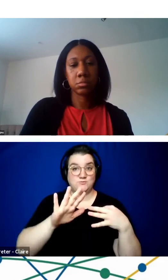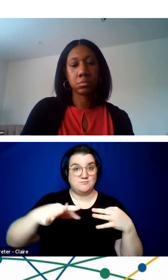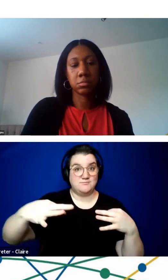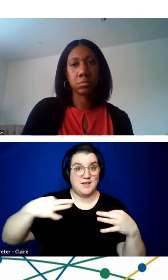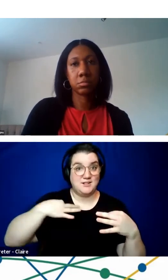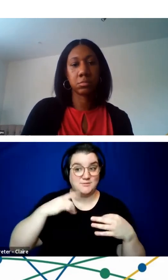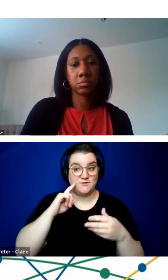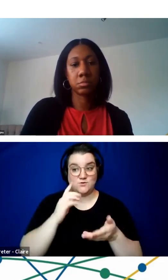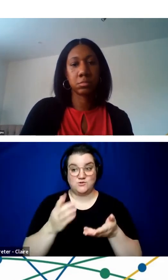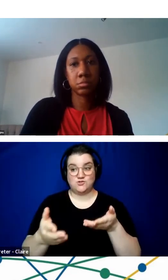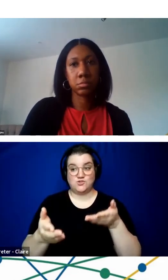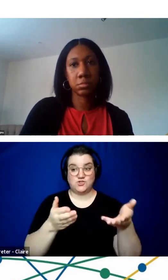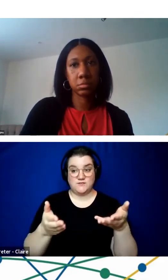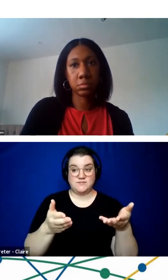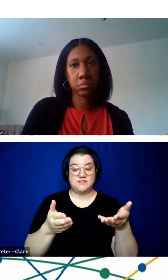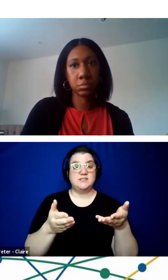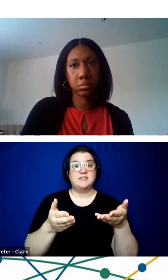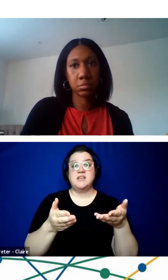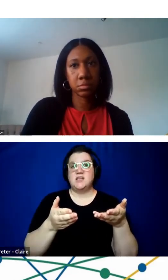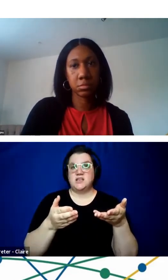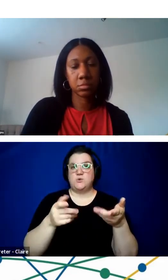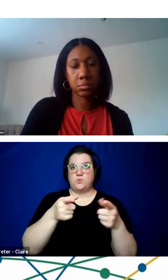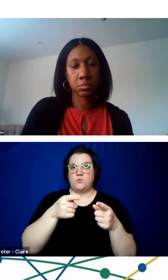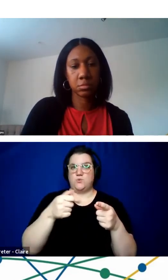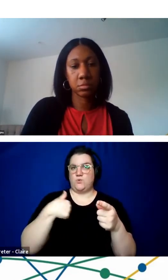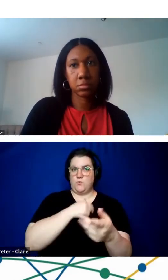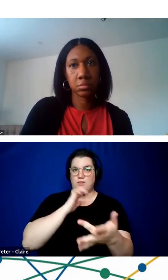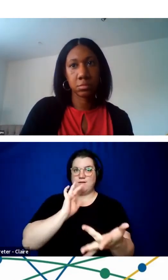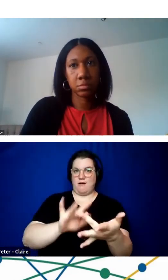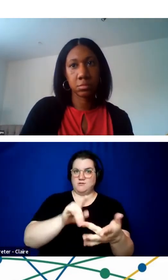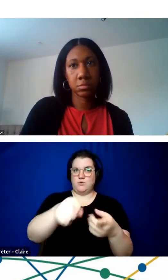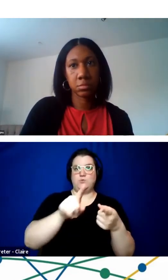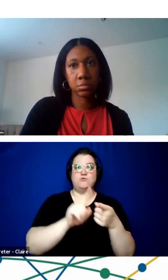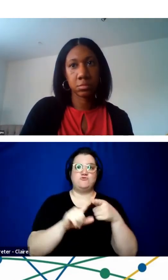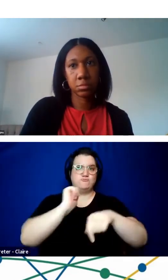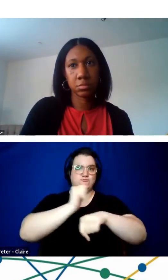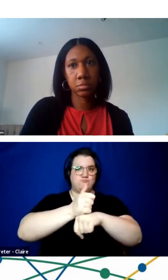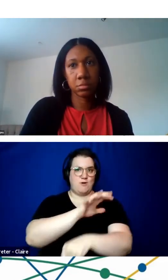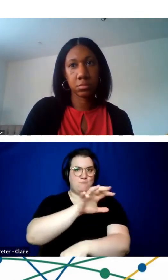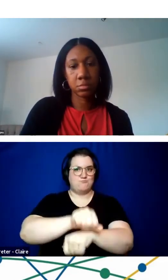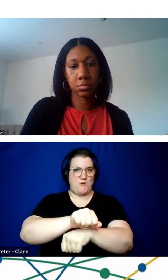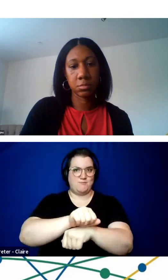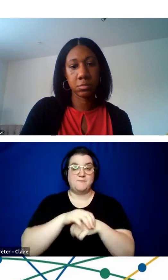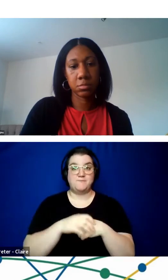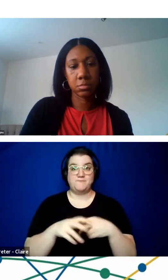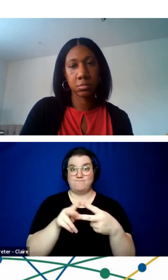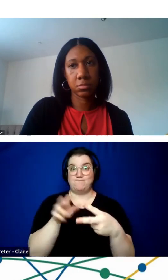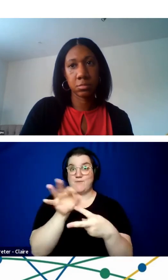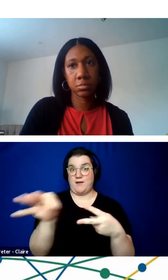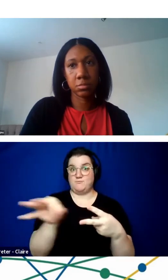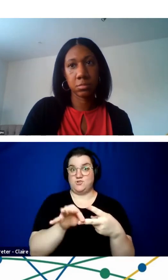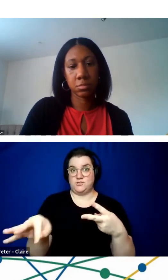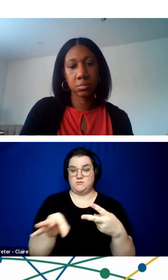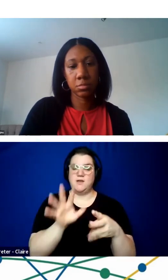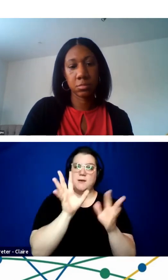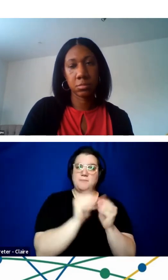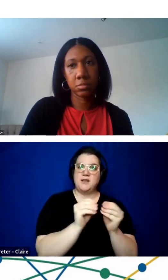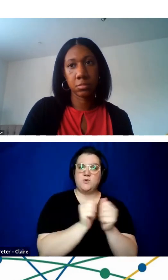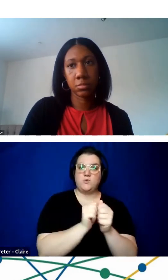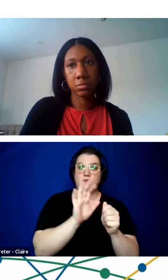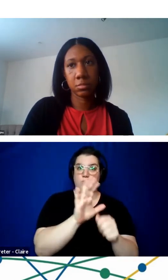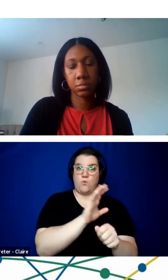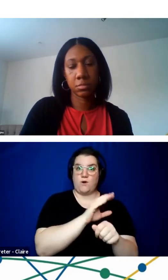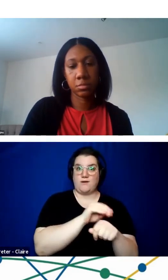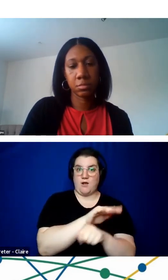for services, you will be contacted to set up an appointment. Two options are available for meeting with your counselor over video.